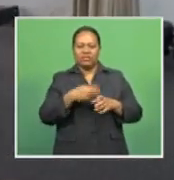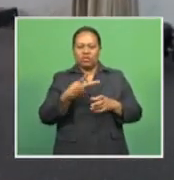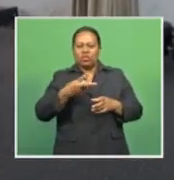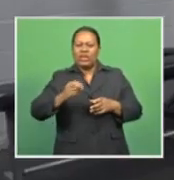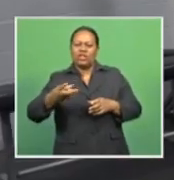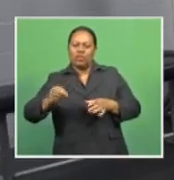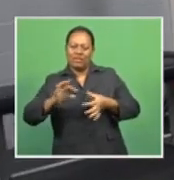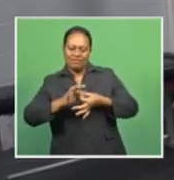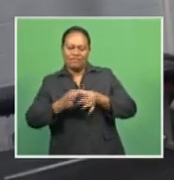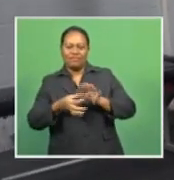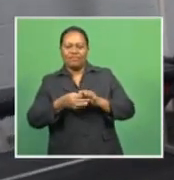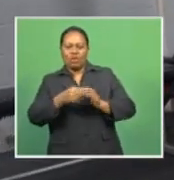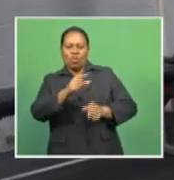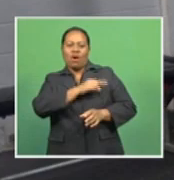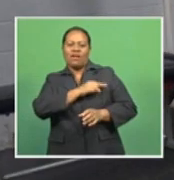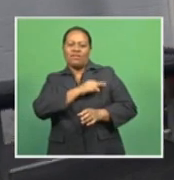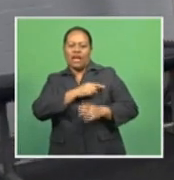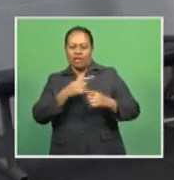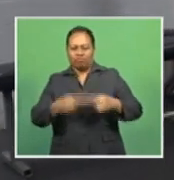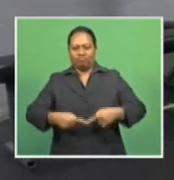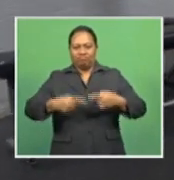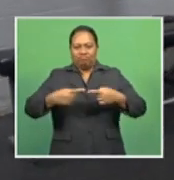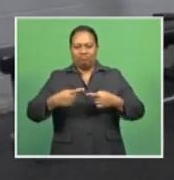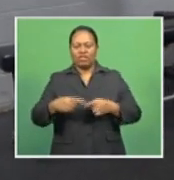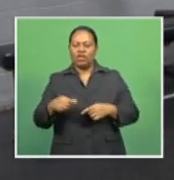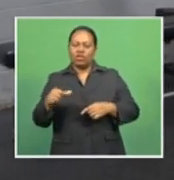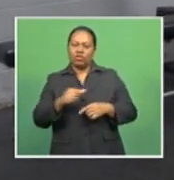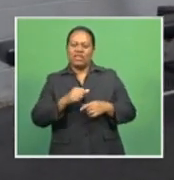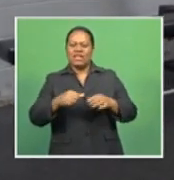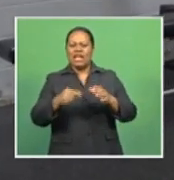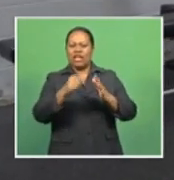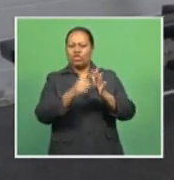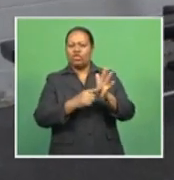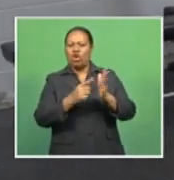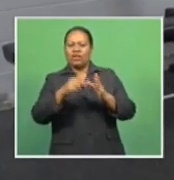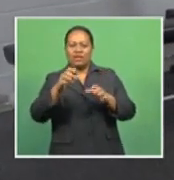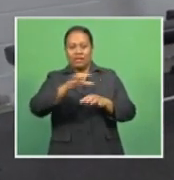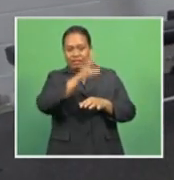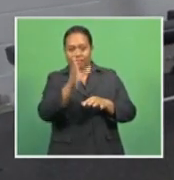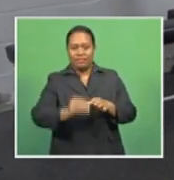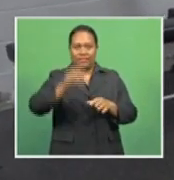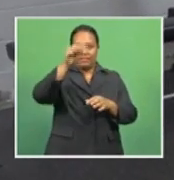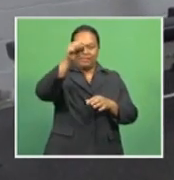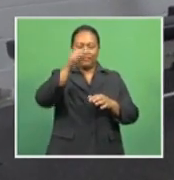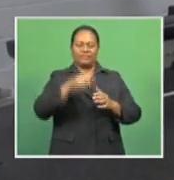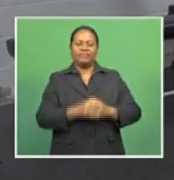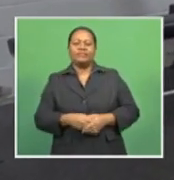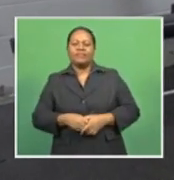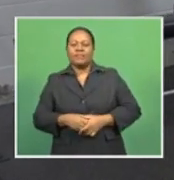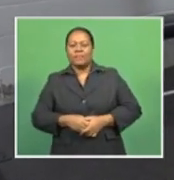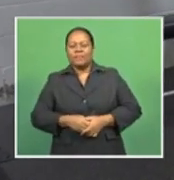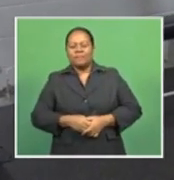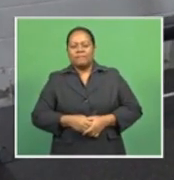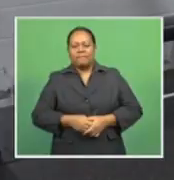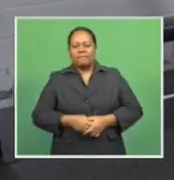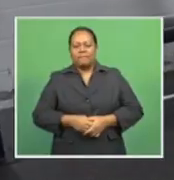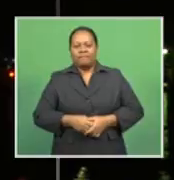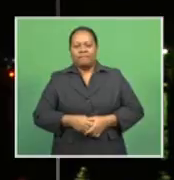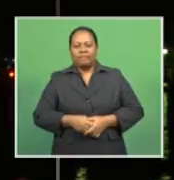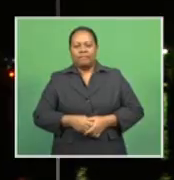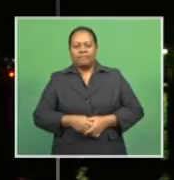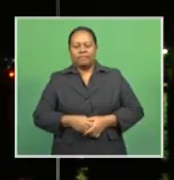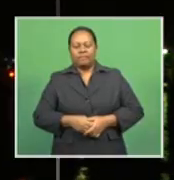Olympic Games qualification tournament that was held in Amman, Jordan earlier this year. Carlini Tavi, FBC Sports.